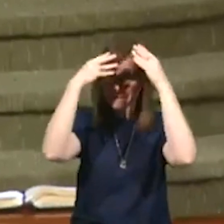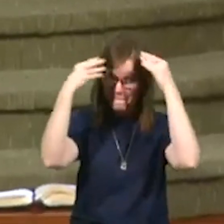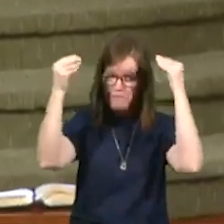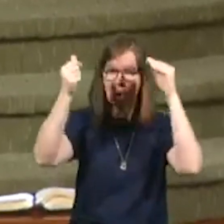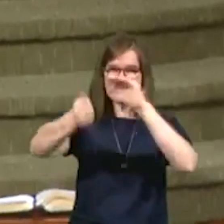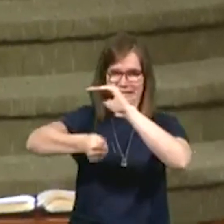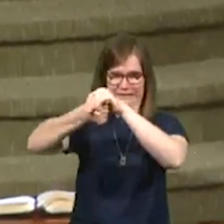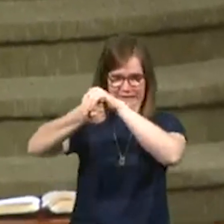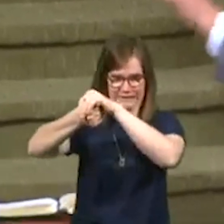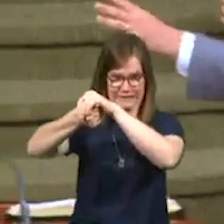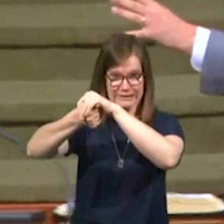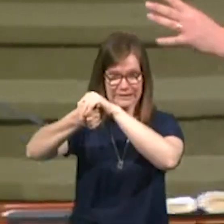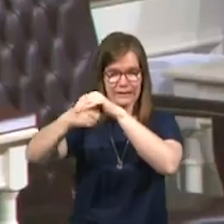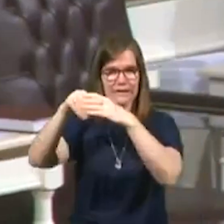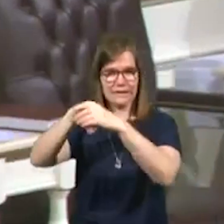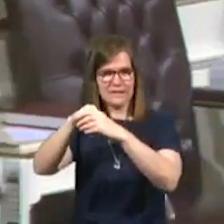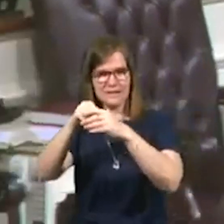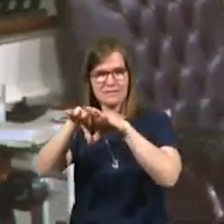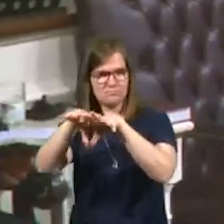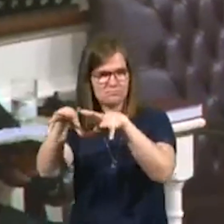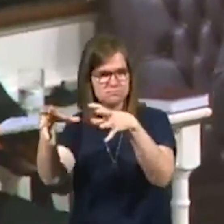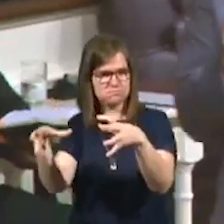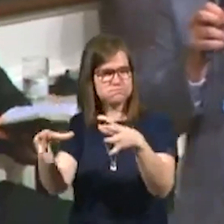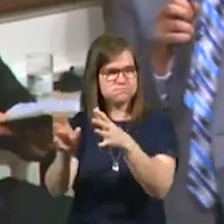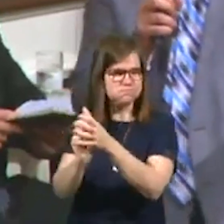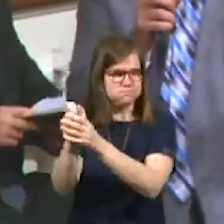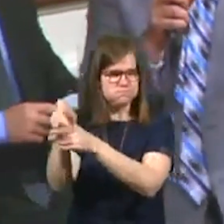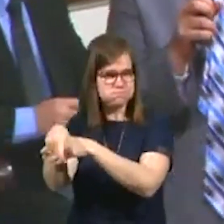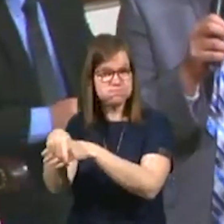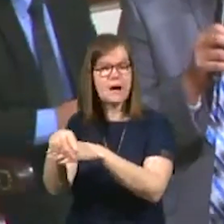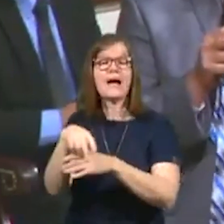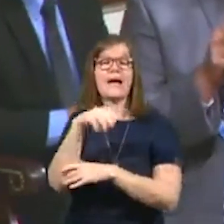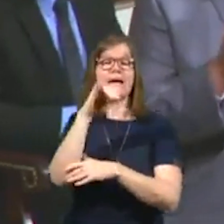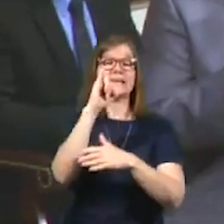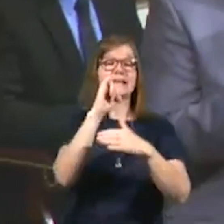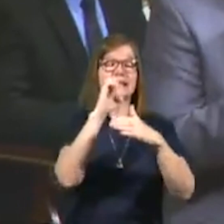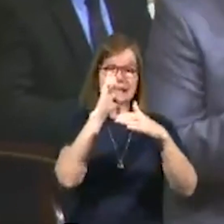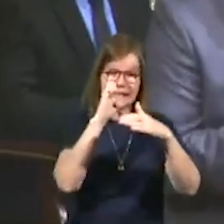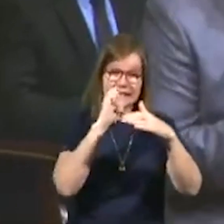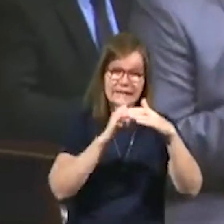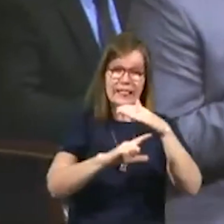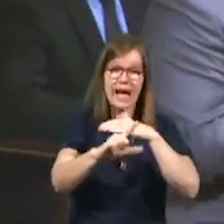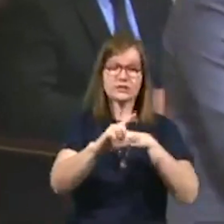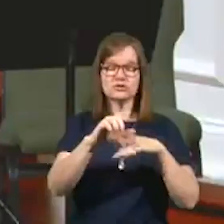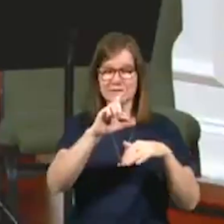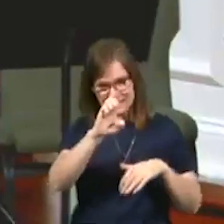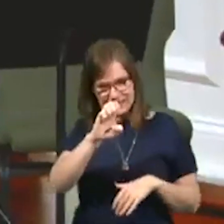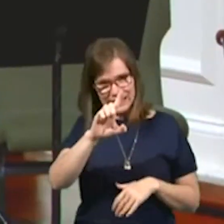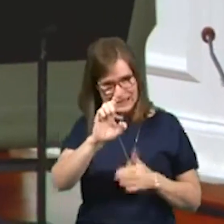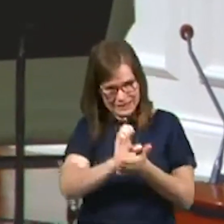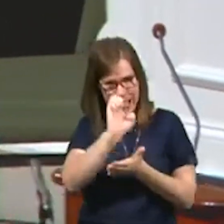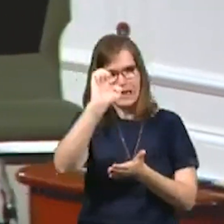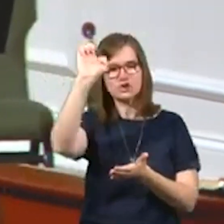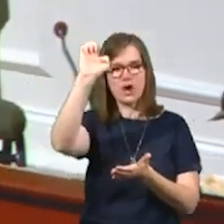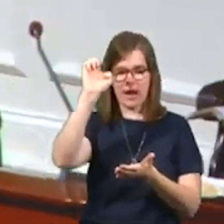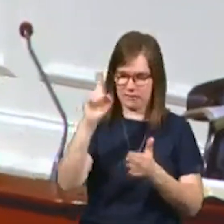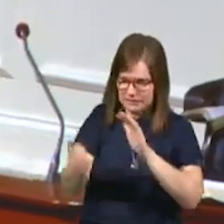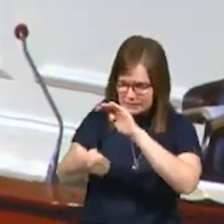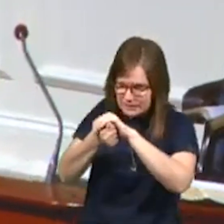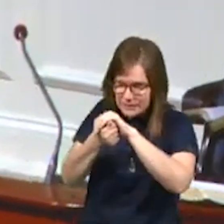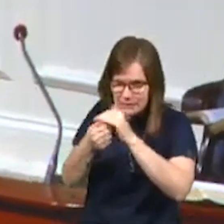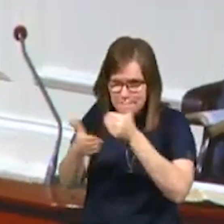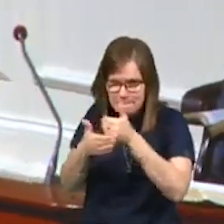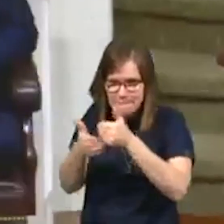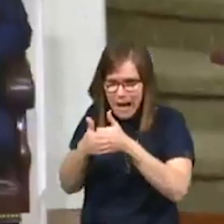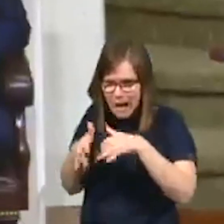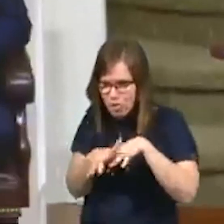was hid in the bull rushes. got thinking about Elijah, how Elijah ran and he hid himself by the brook and others that were hid,